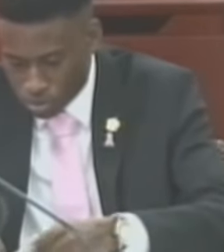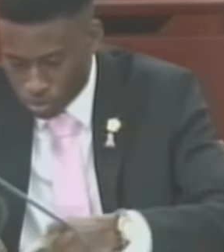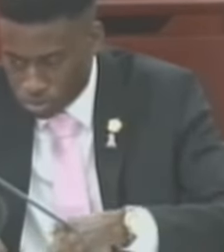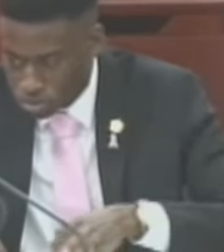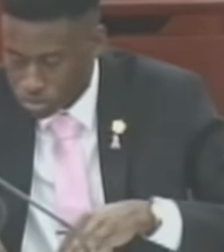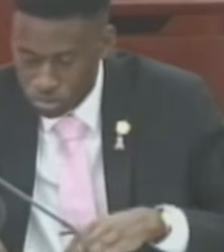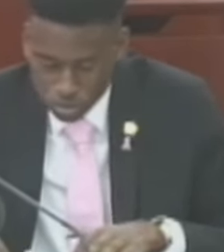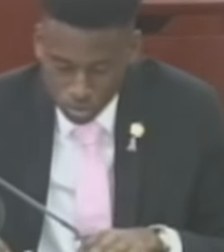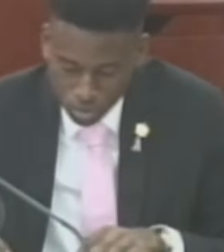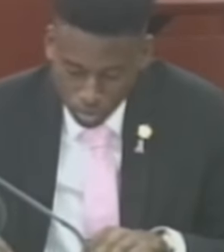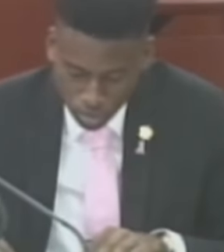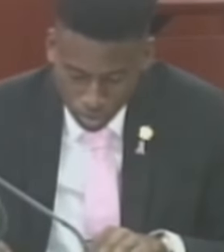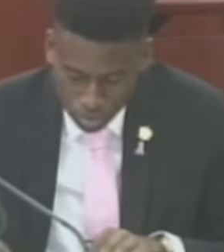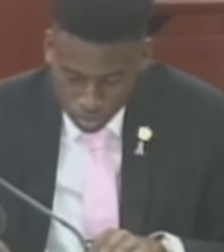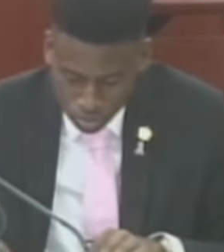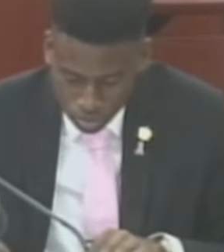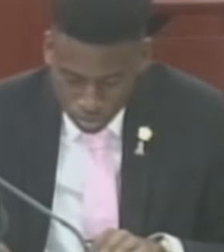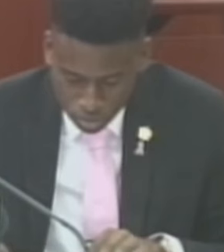Motions.